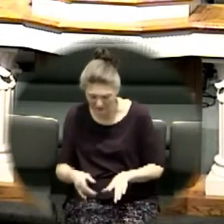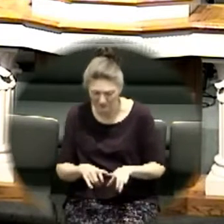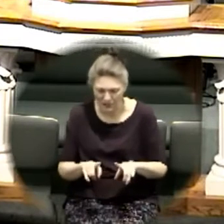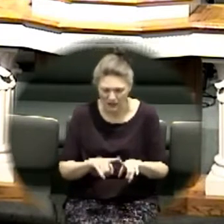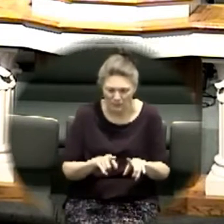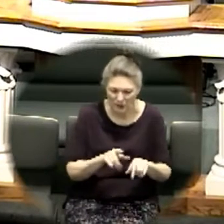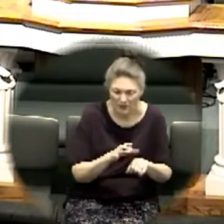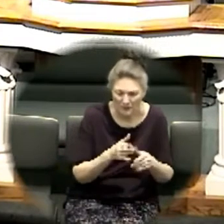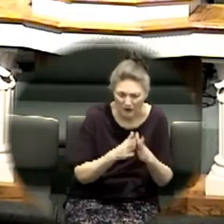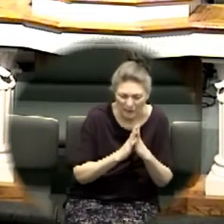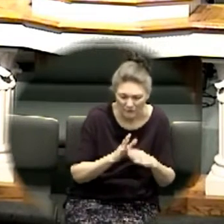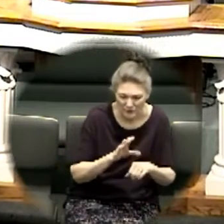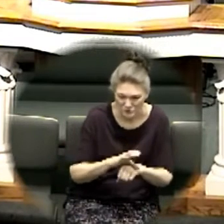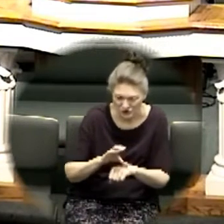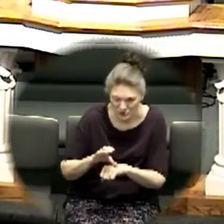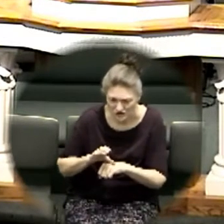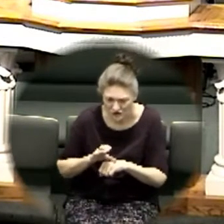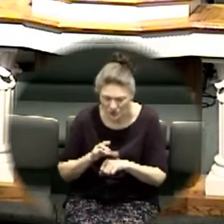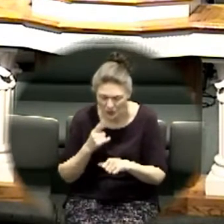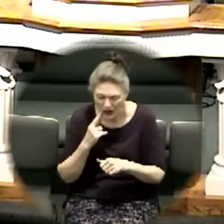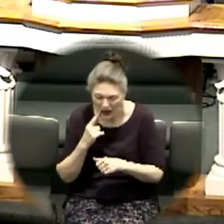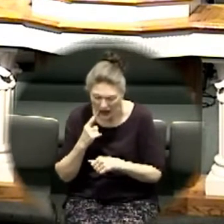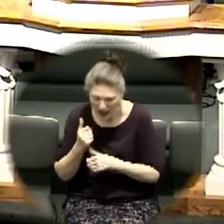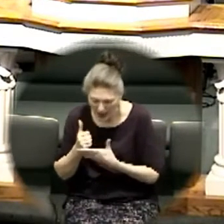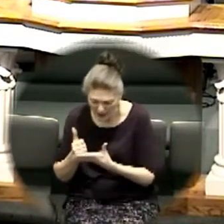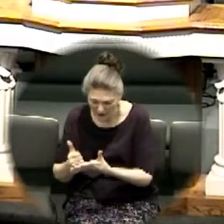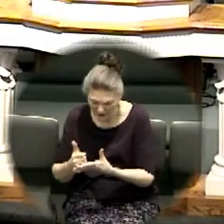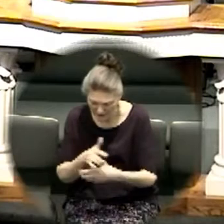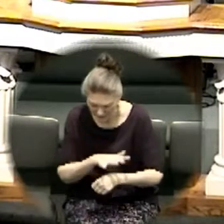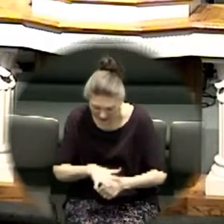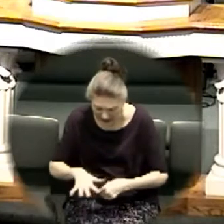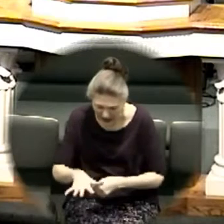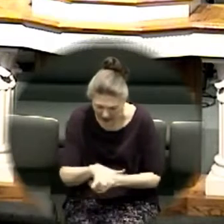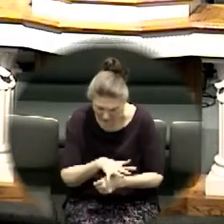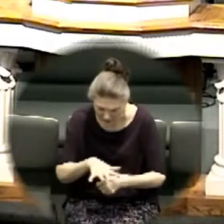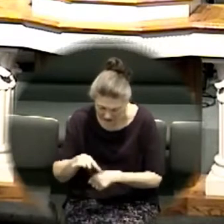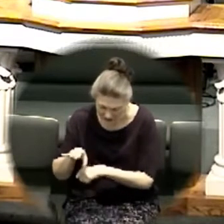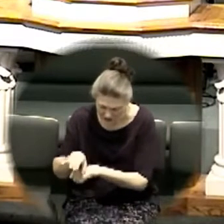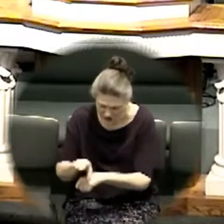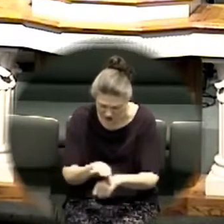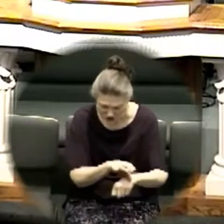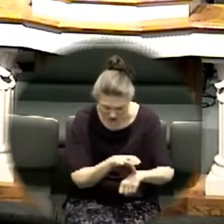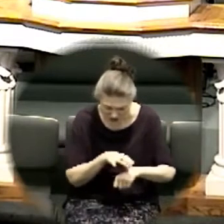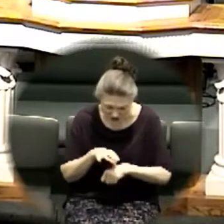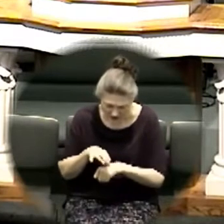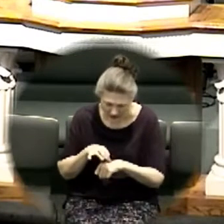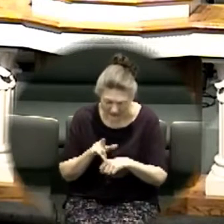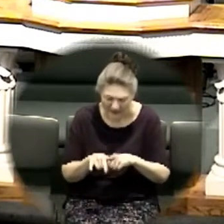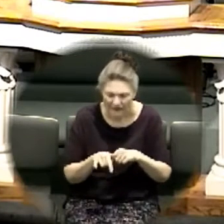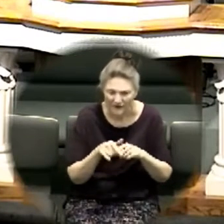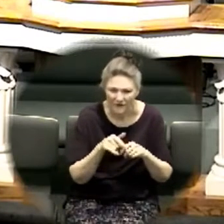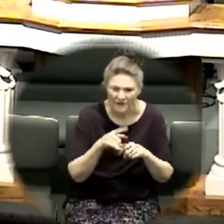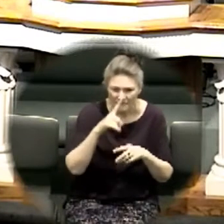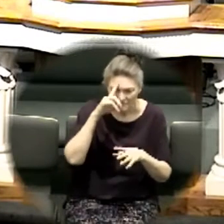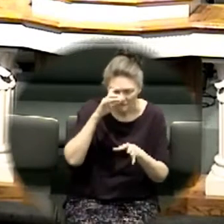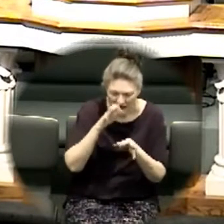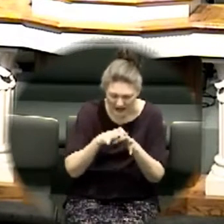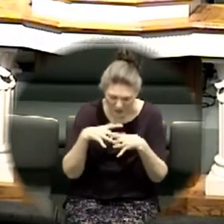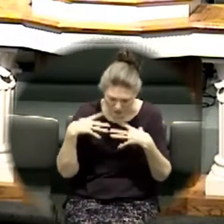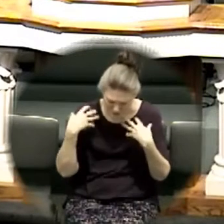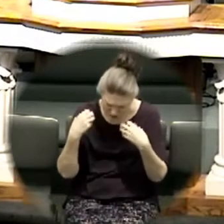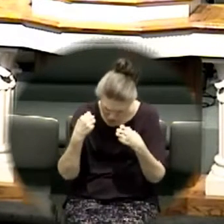for these churches and that you would help them god let their faith be strong and god we pray in the name of jesus